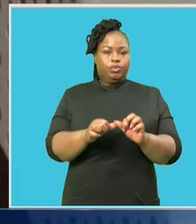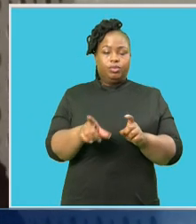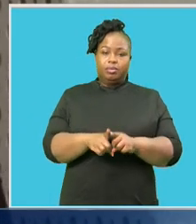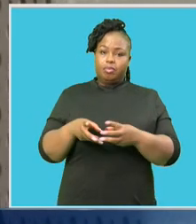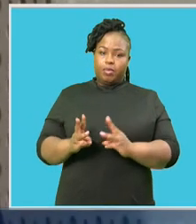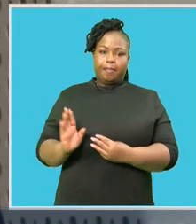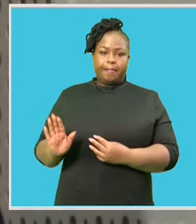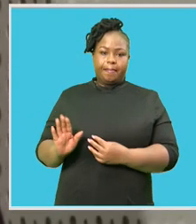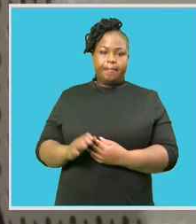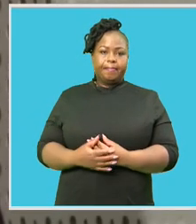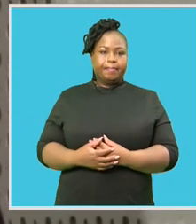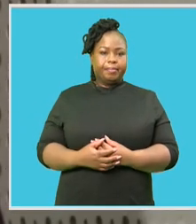current trajectory And we feel like we're